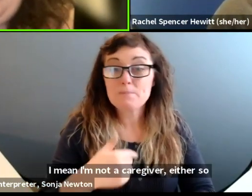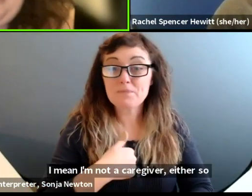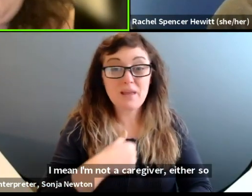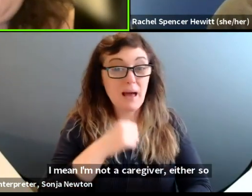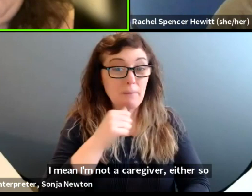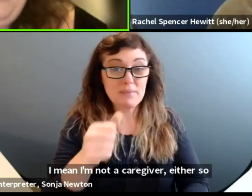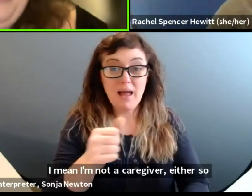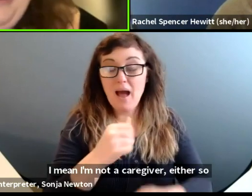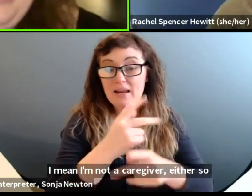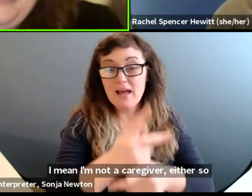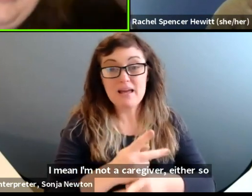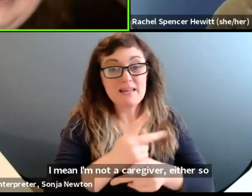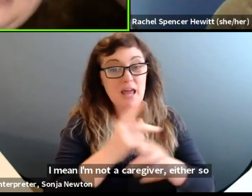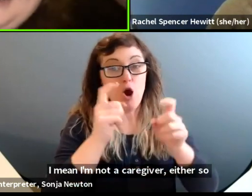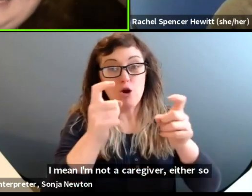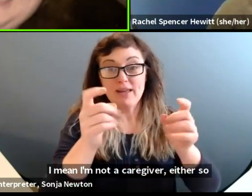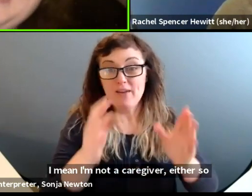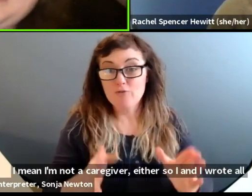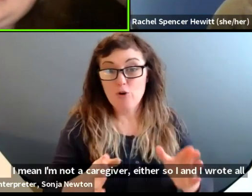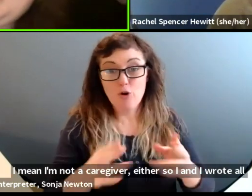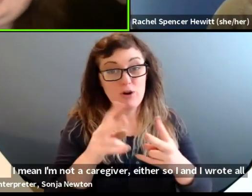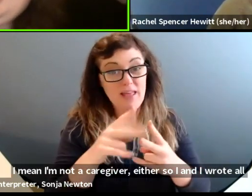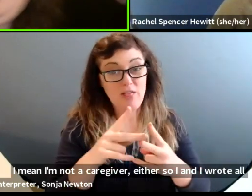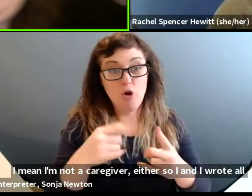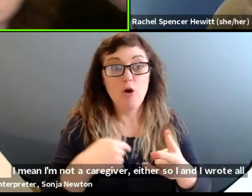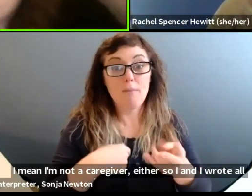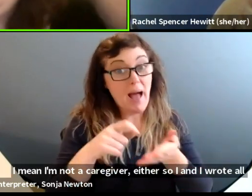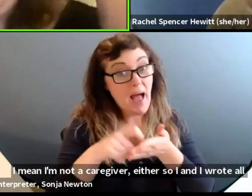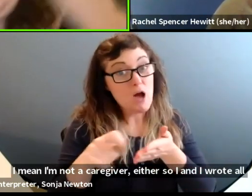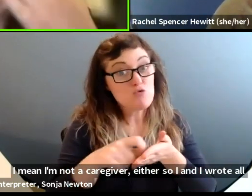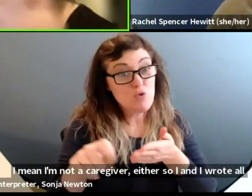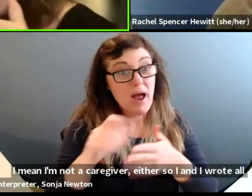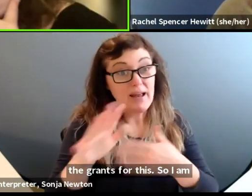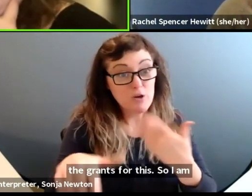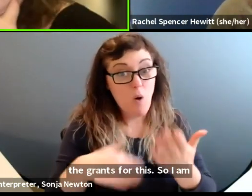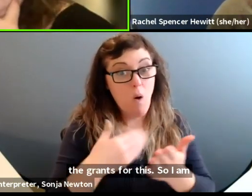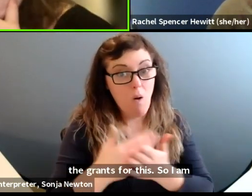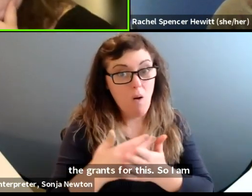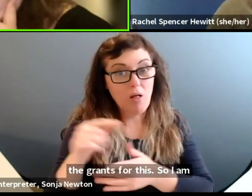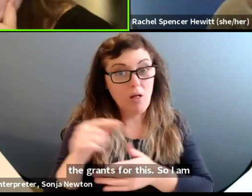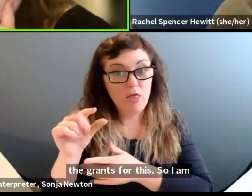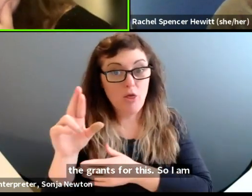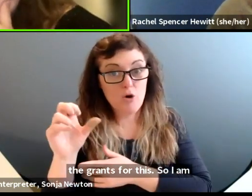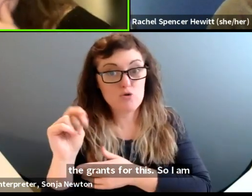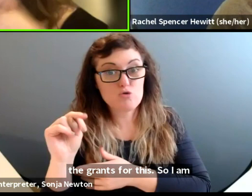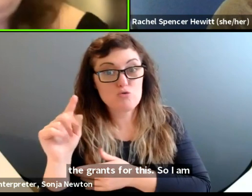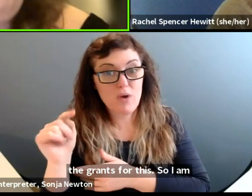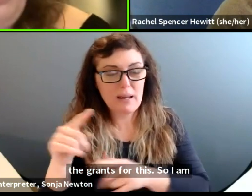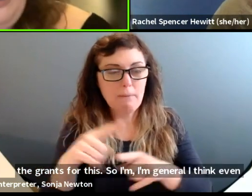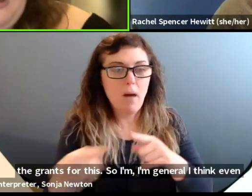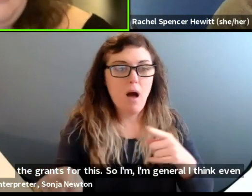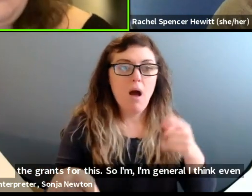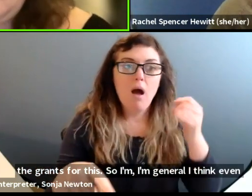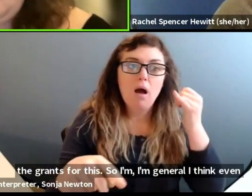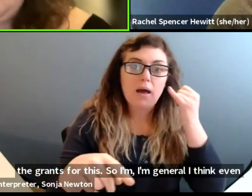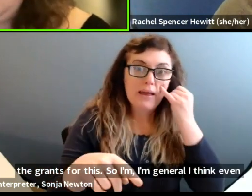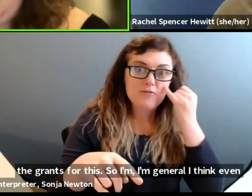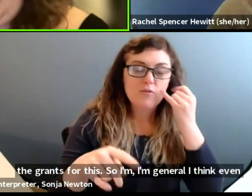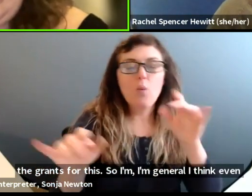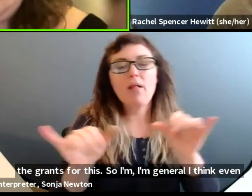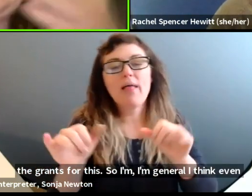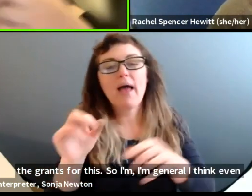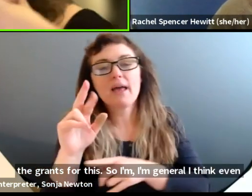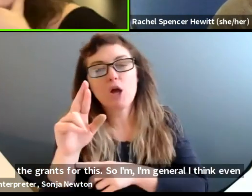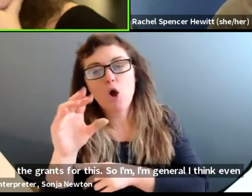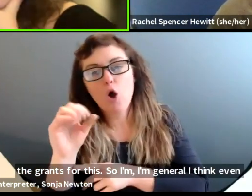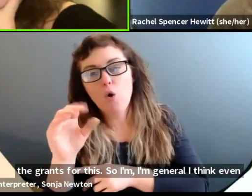I, and I wrote all the grants for this. So I, and, and generally I think even if you are a caregiver, like Roberta is, is